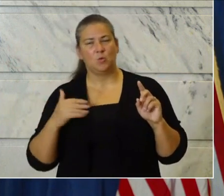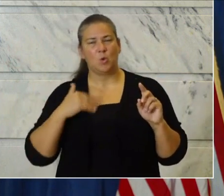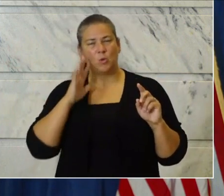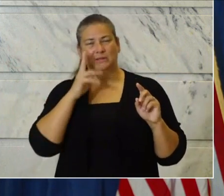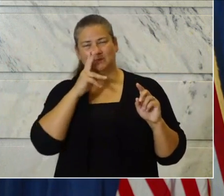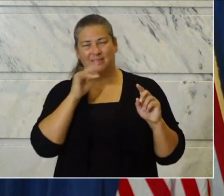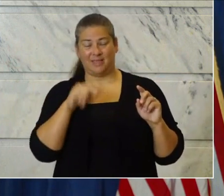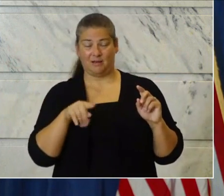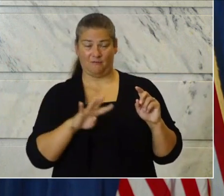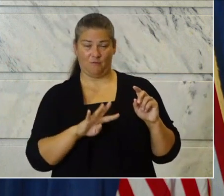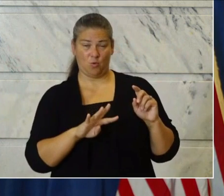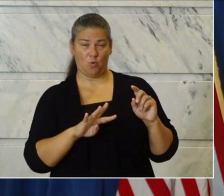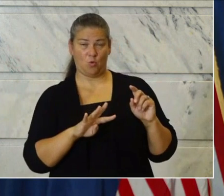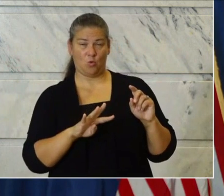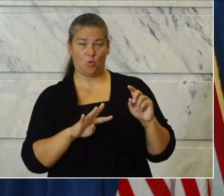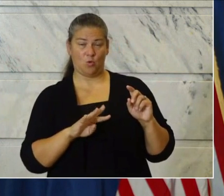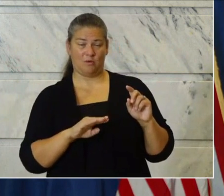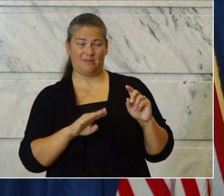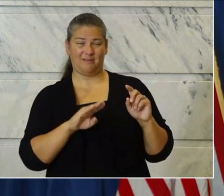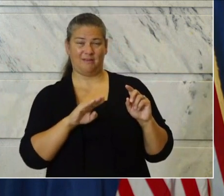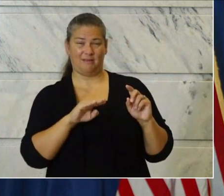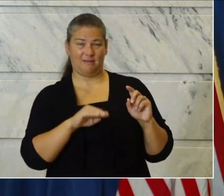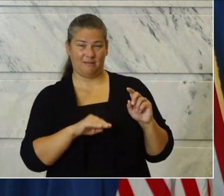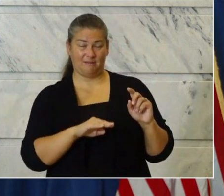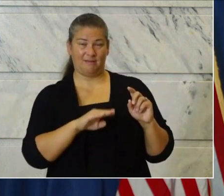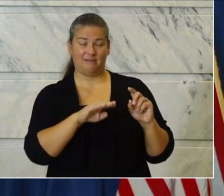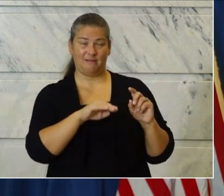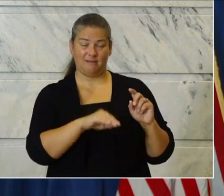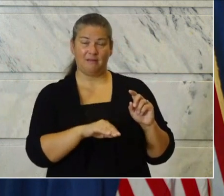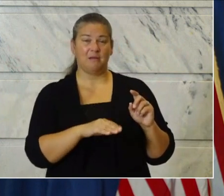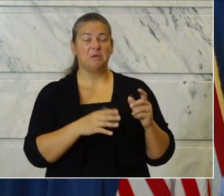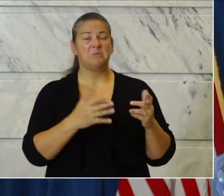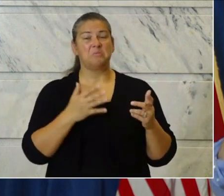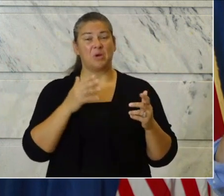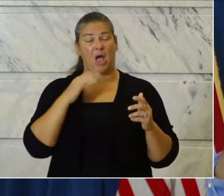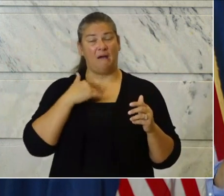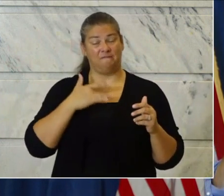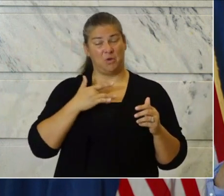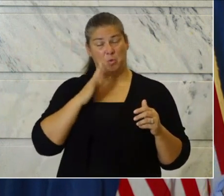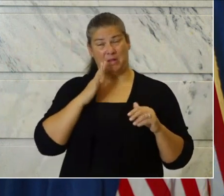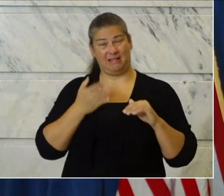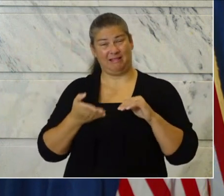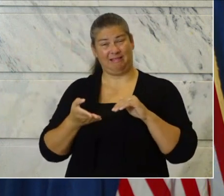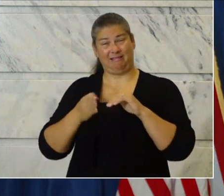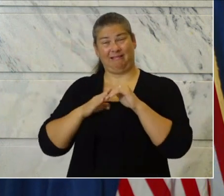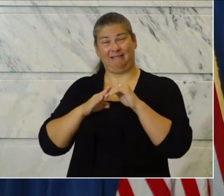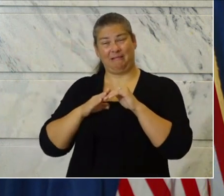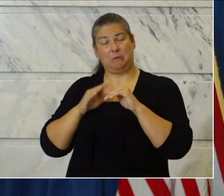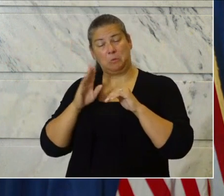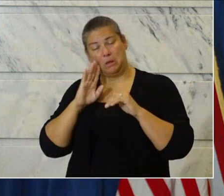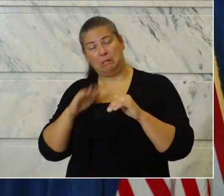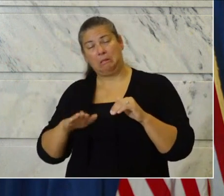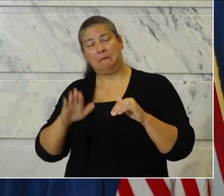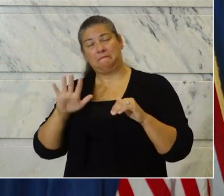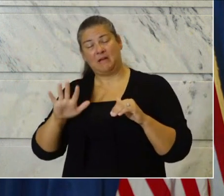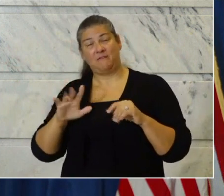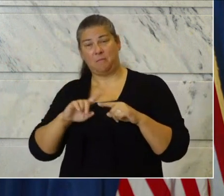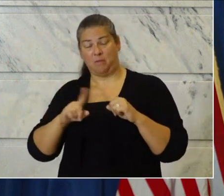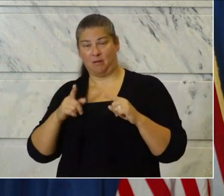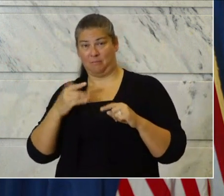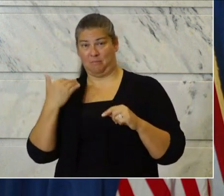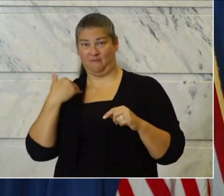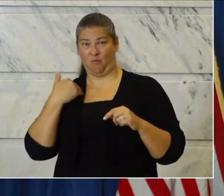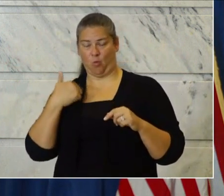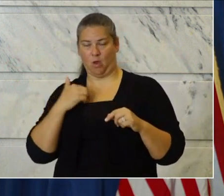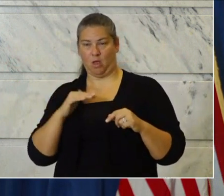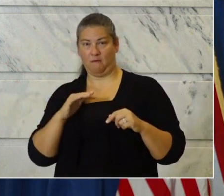think it will stay under 5 over the next couple days. But, again, we were going up towards 6. And so, this is one positive sign that's